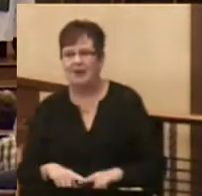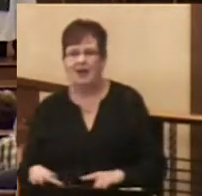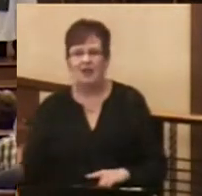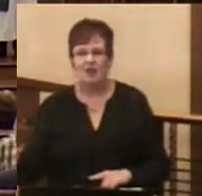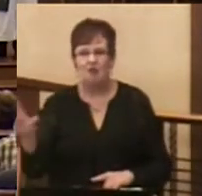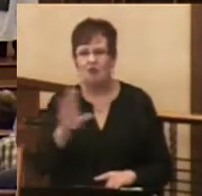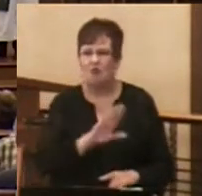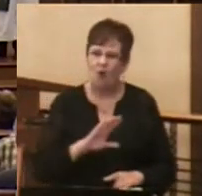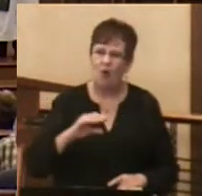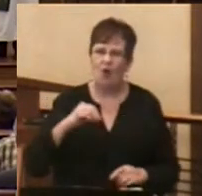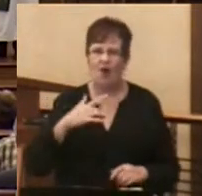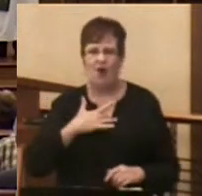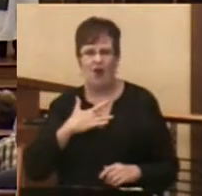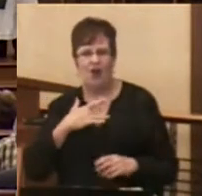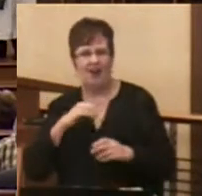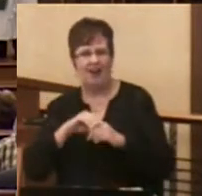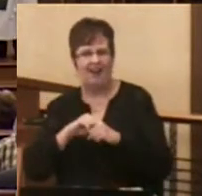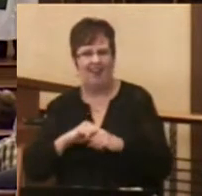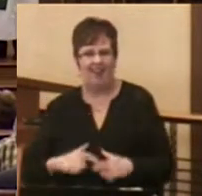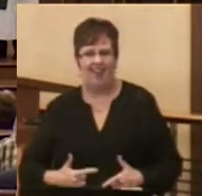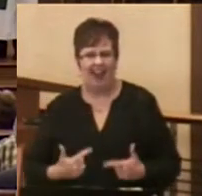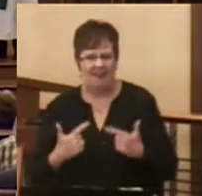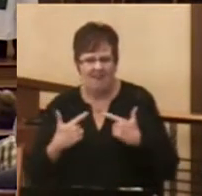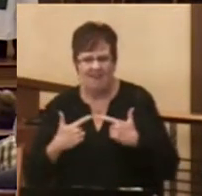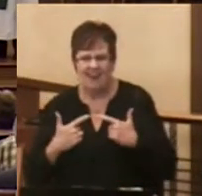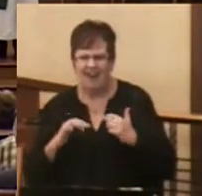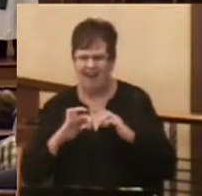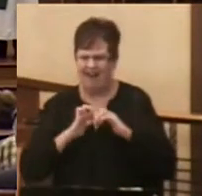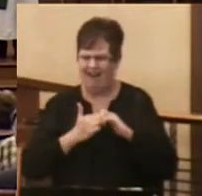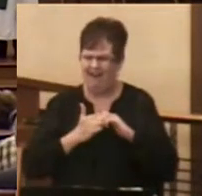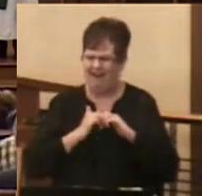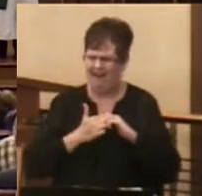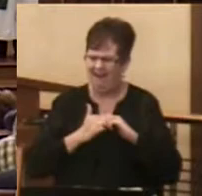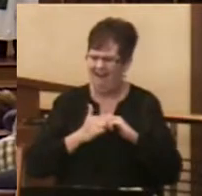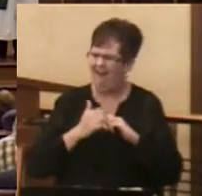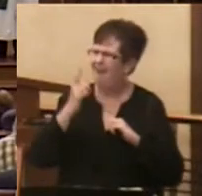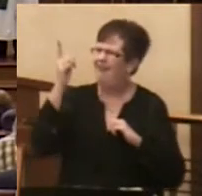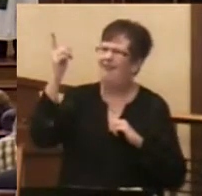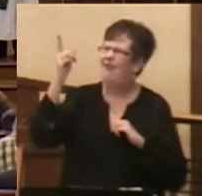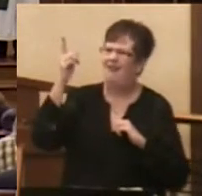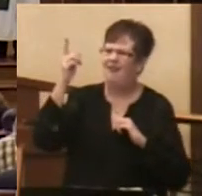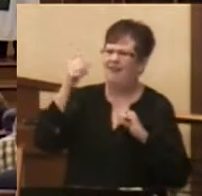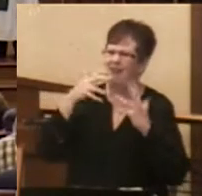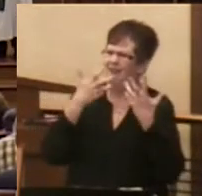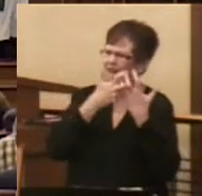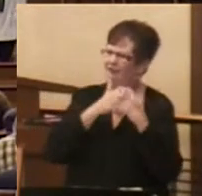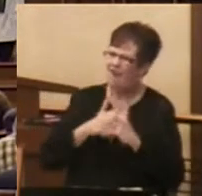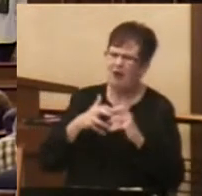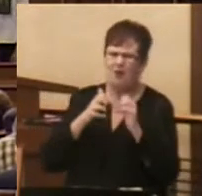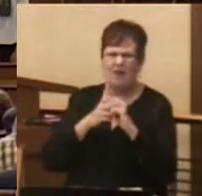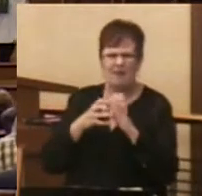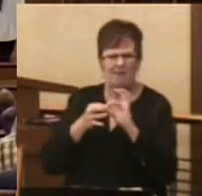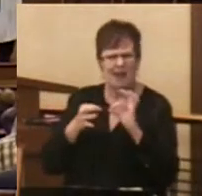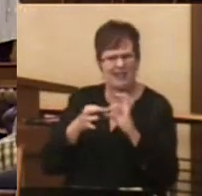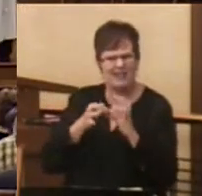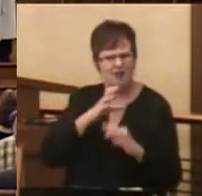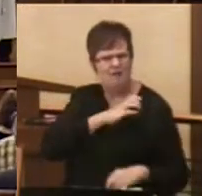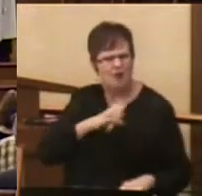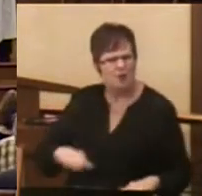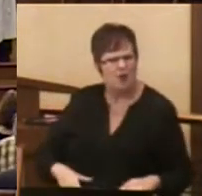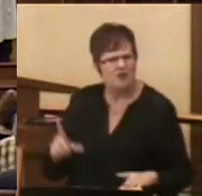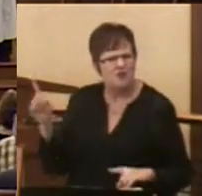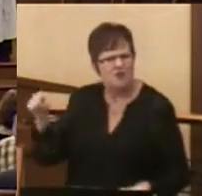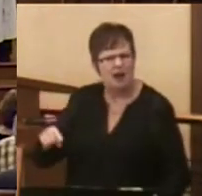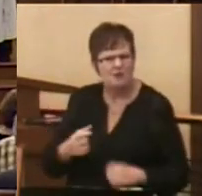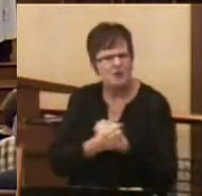moral integrity of our current life? How does that square with the message of a Christ who has come to save us?